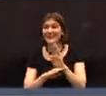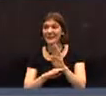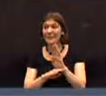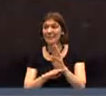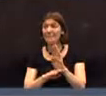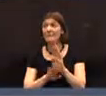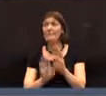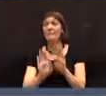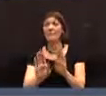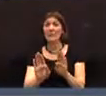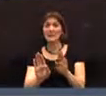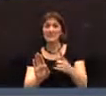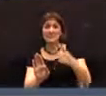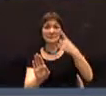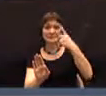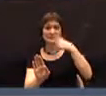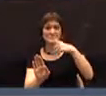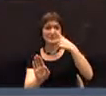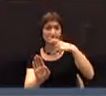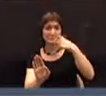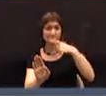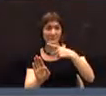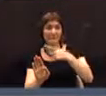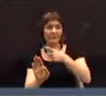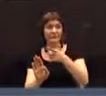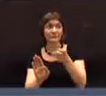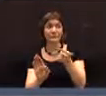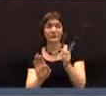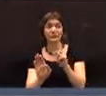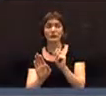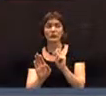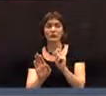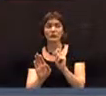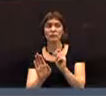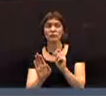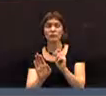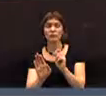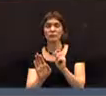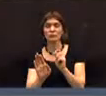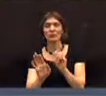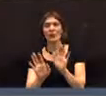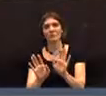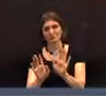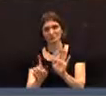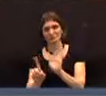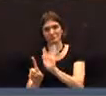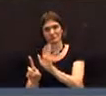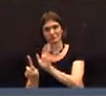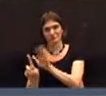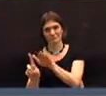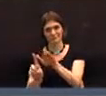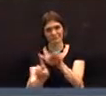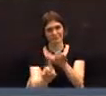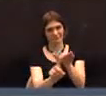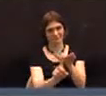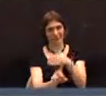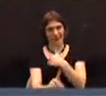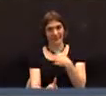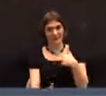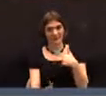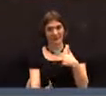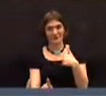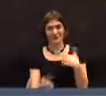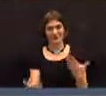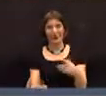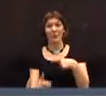I would like to take this opportunity to remind the members and also the